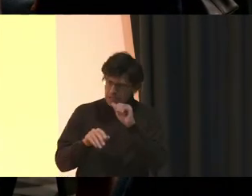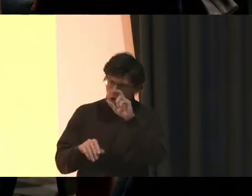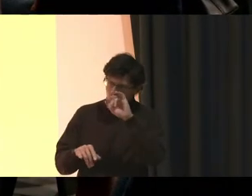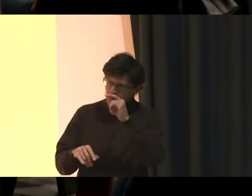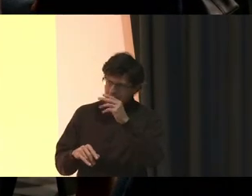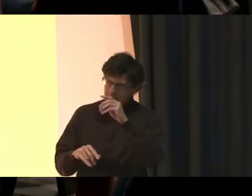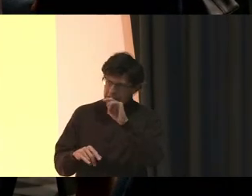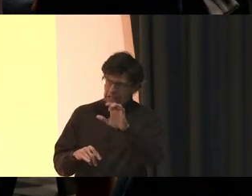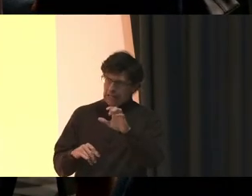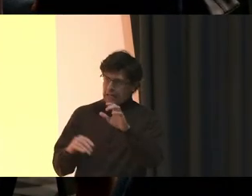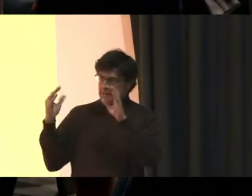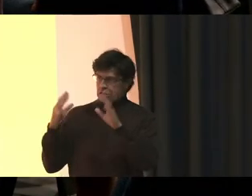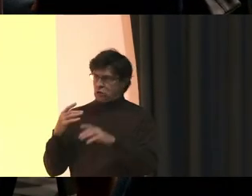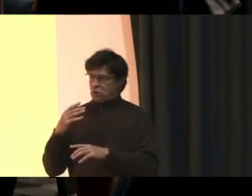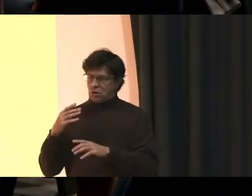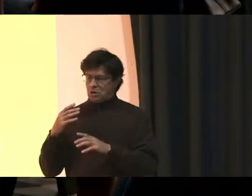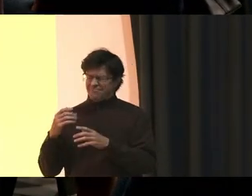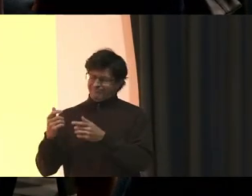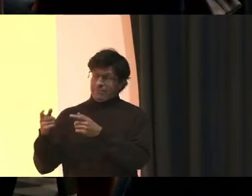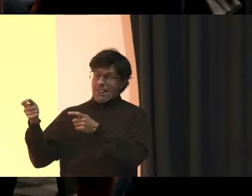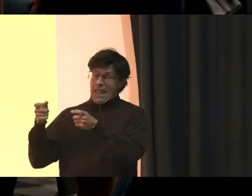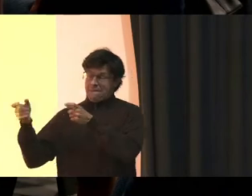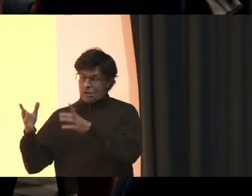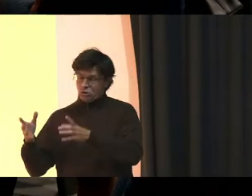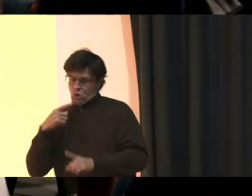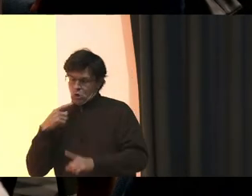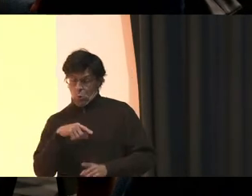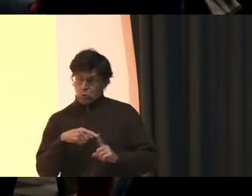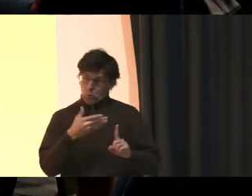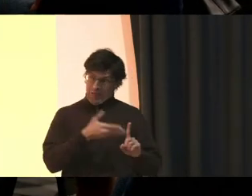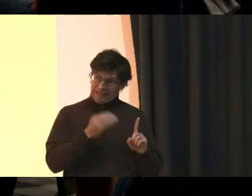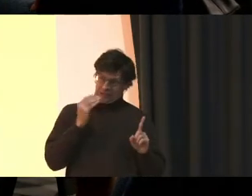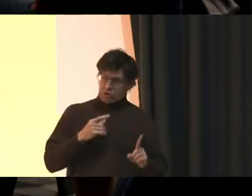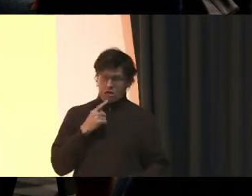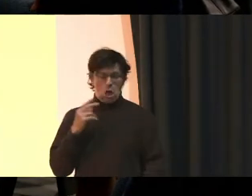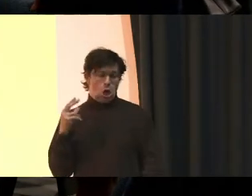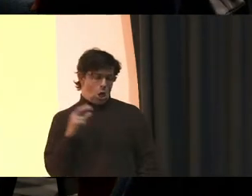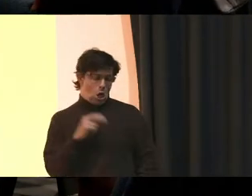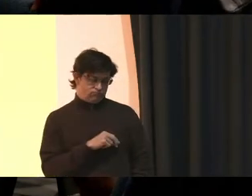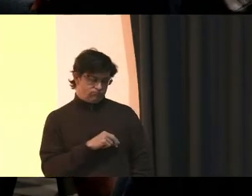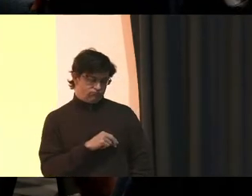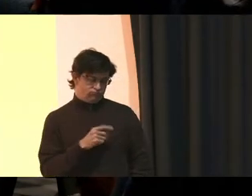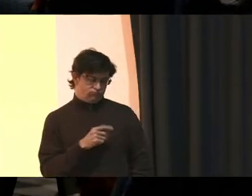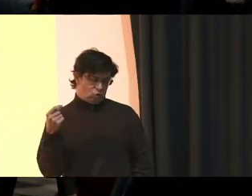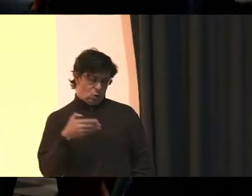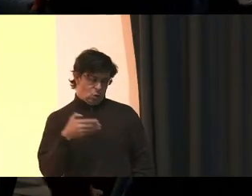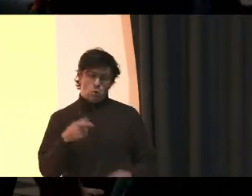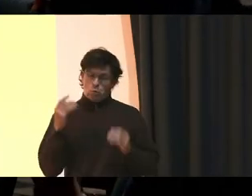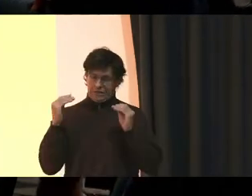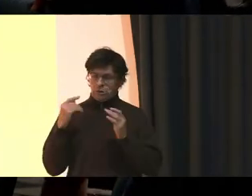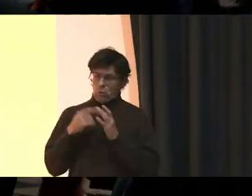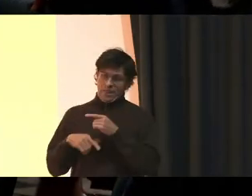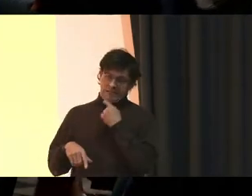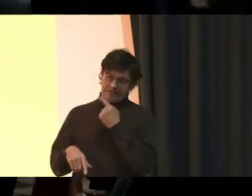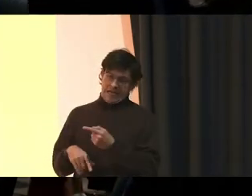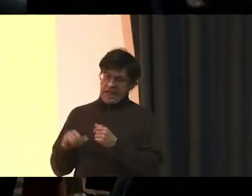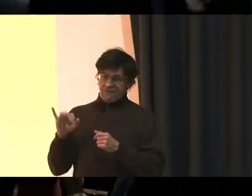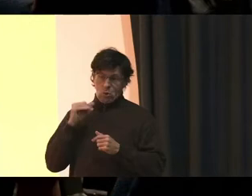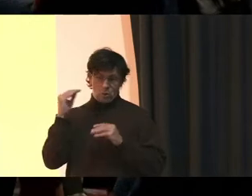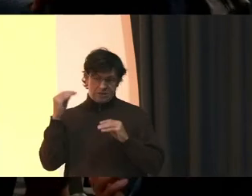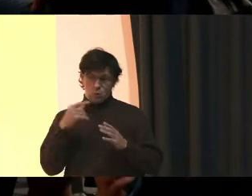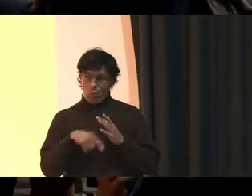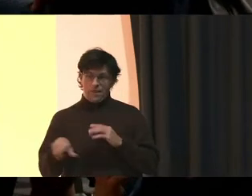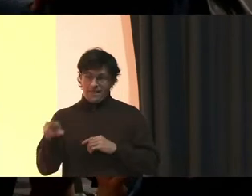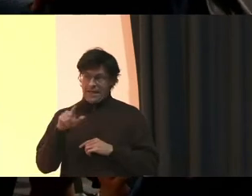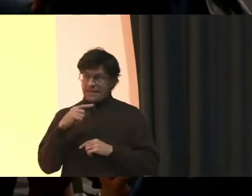The teacher told her I mean, excuse me The administrator told her No, you teach what they said And if you don't teach what they